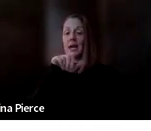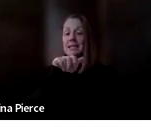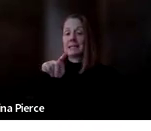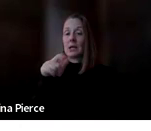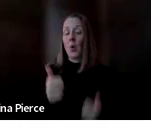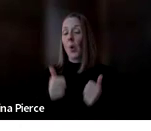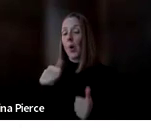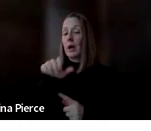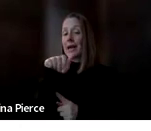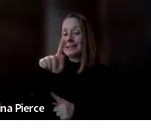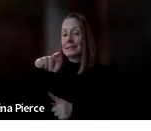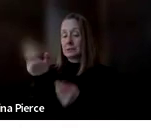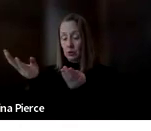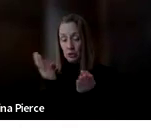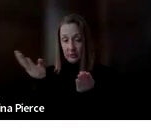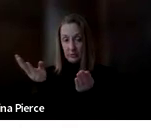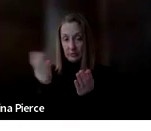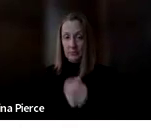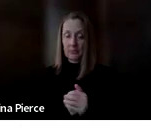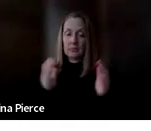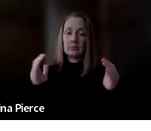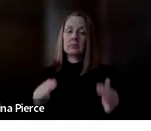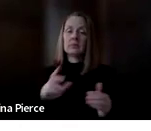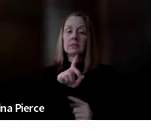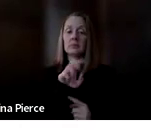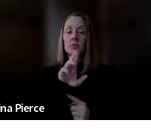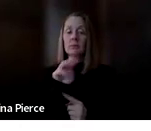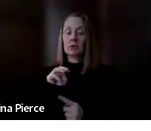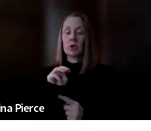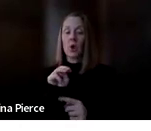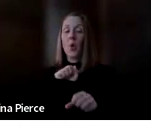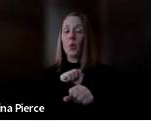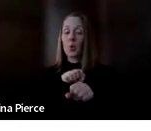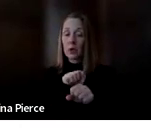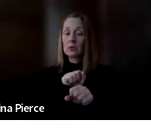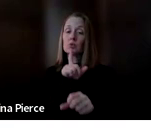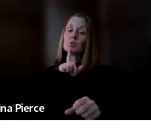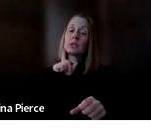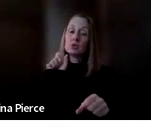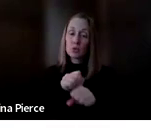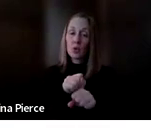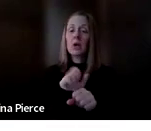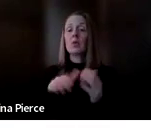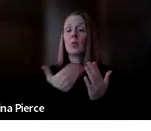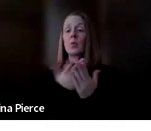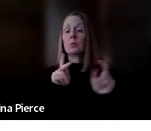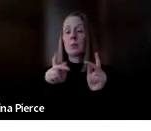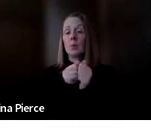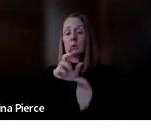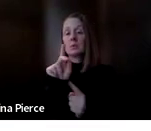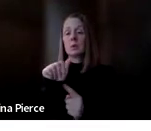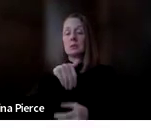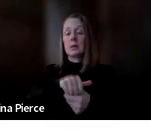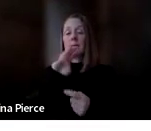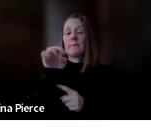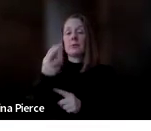at services and disability rights michigan works to ensue that or to ensure that all people with disabilities in michigan can get